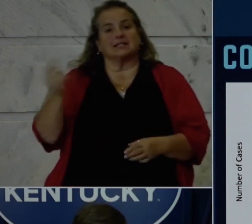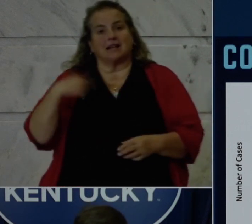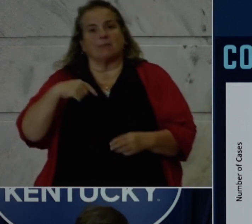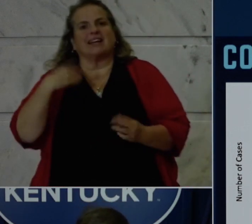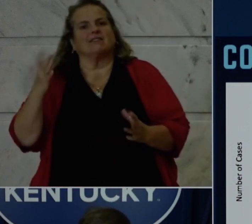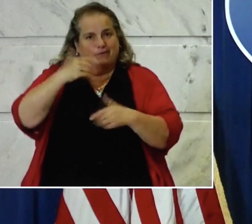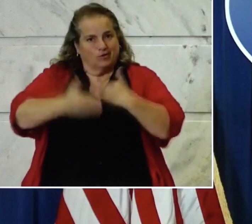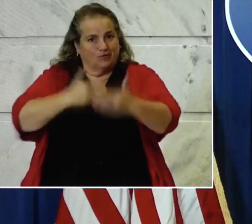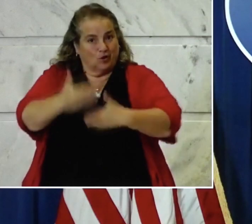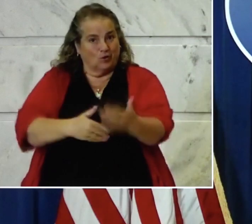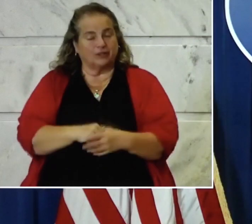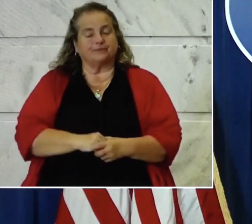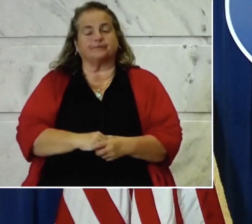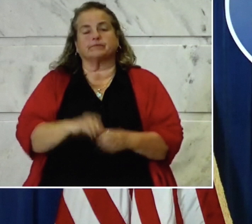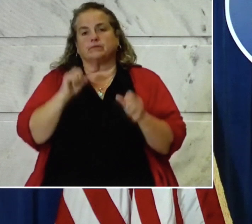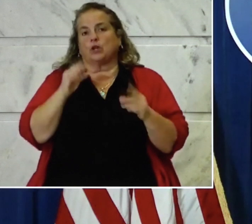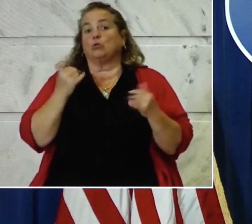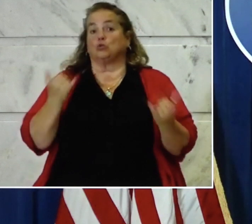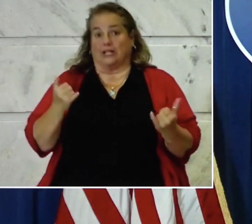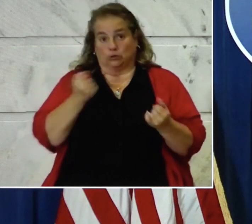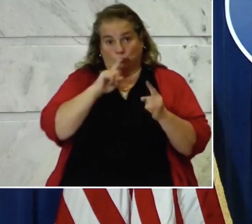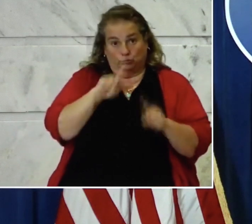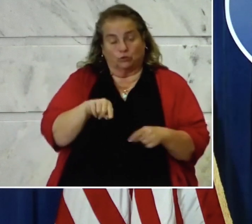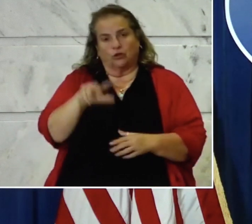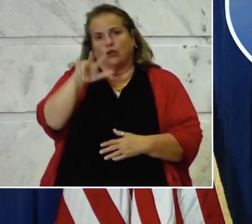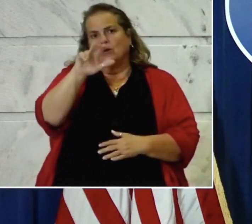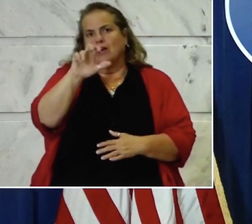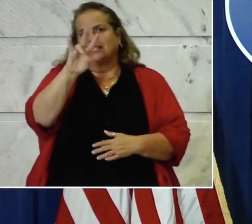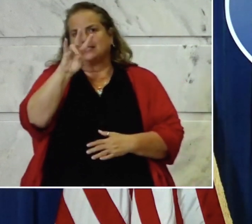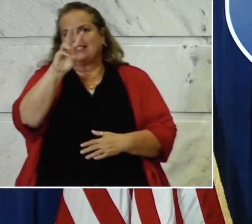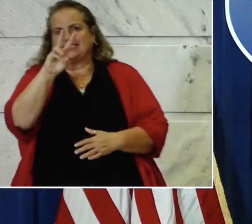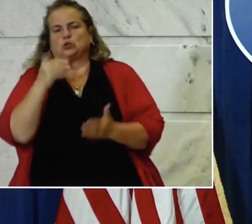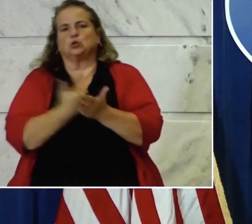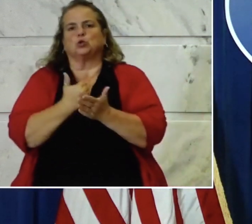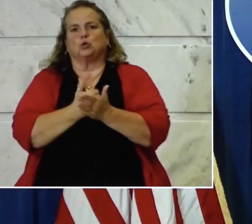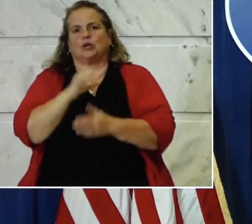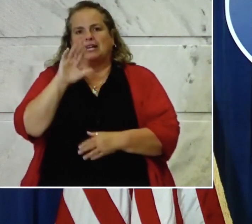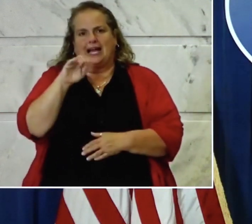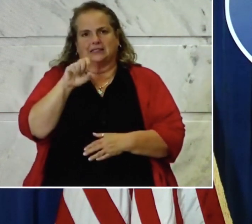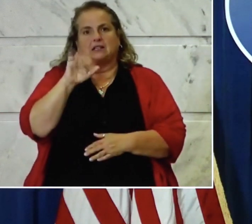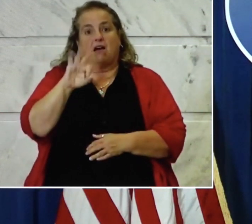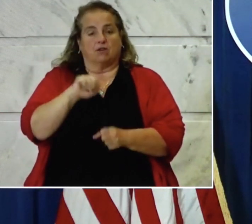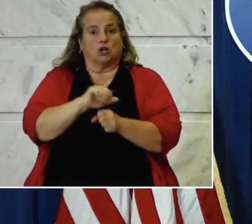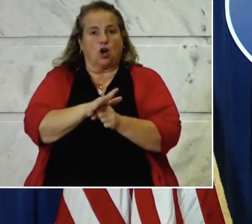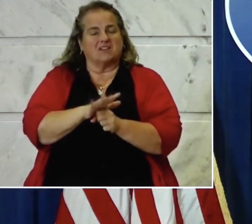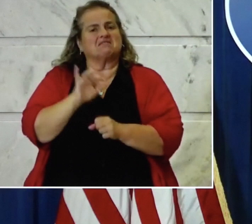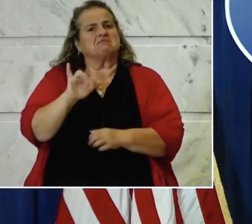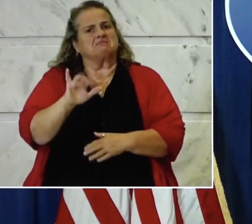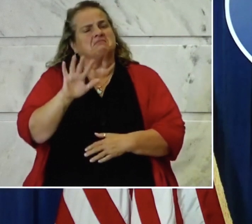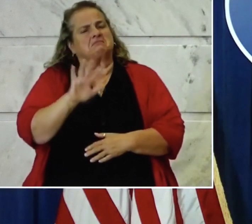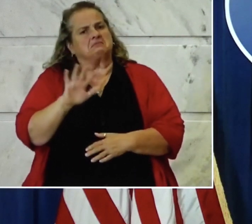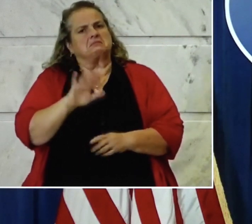plateau. So today's report, we have 376 new cases of COVID-19. That's about in